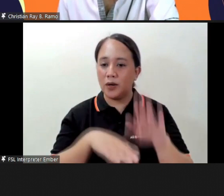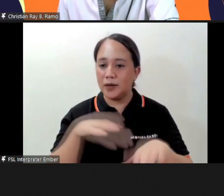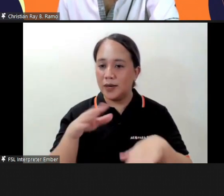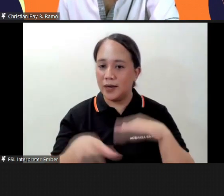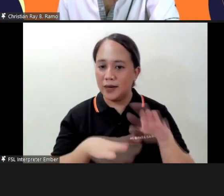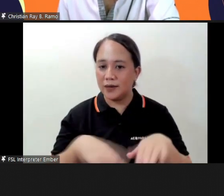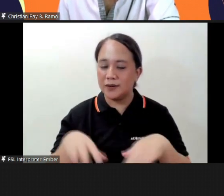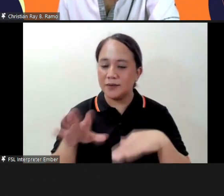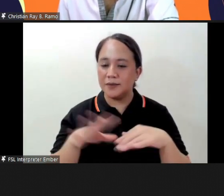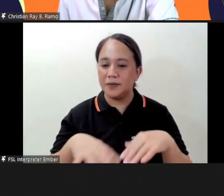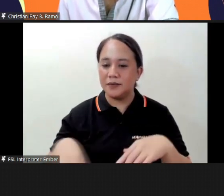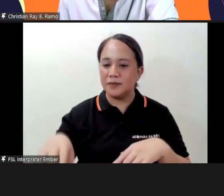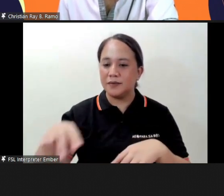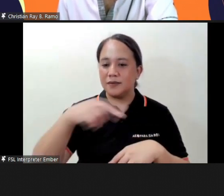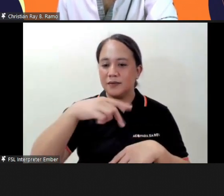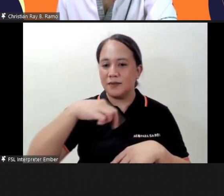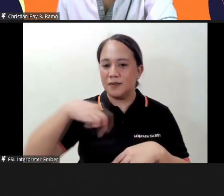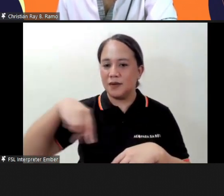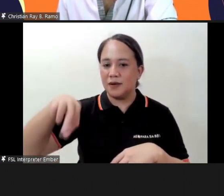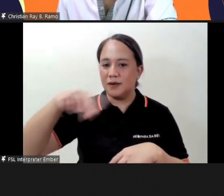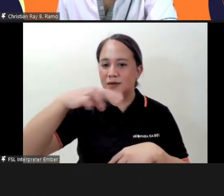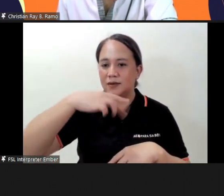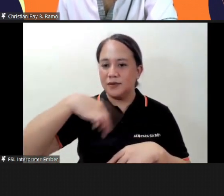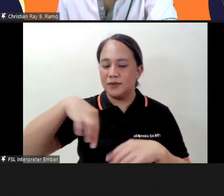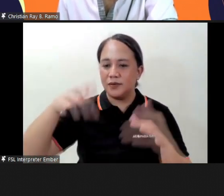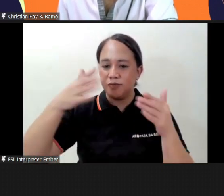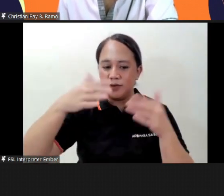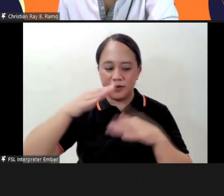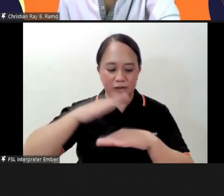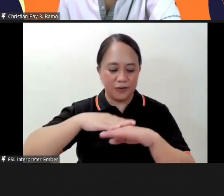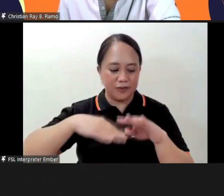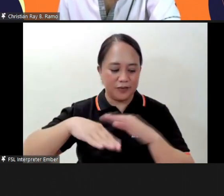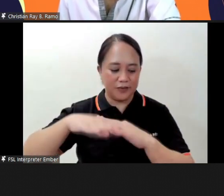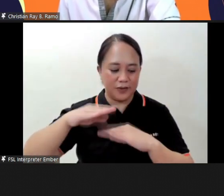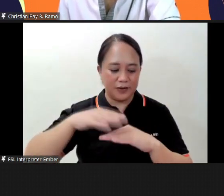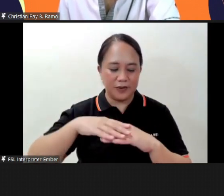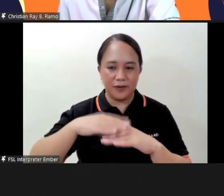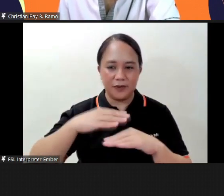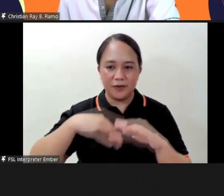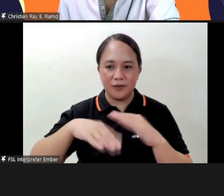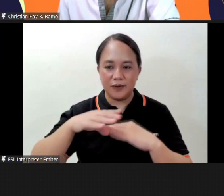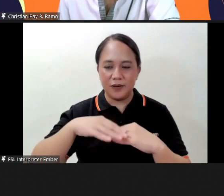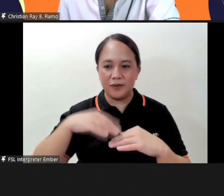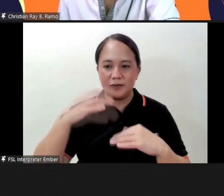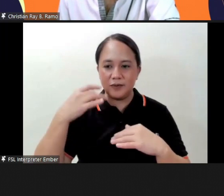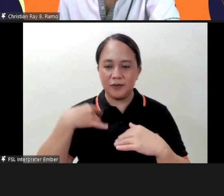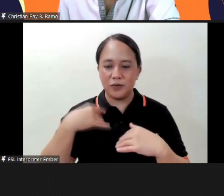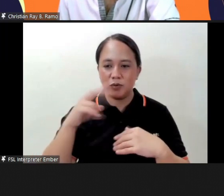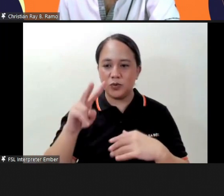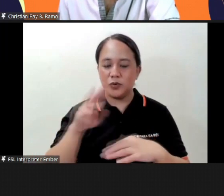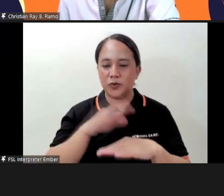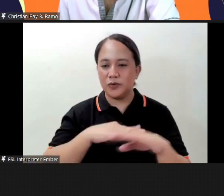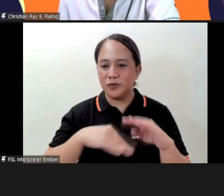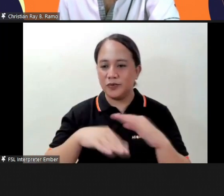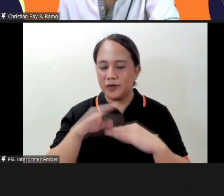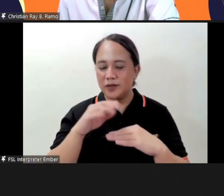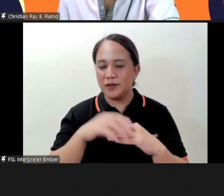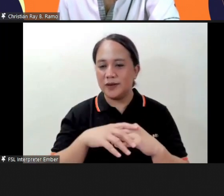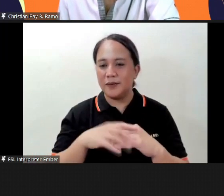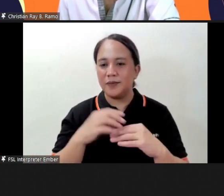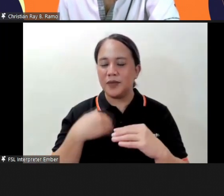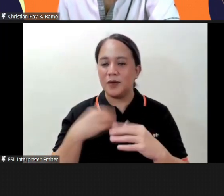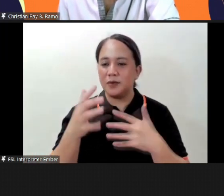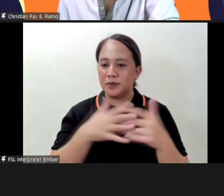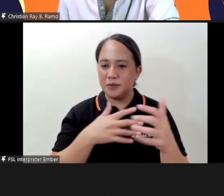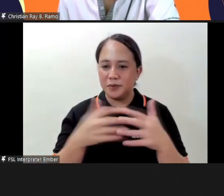around the place where you focus on your feet and then that you are grateful that you have two feet carrying you despite